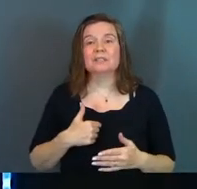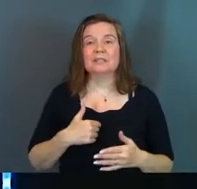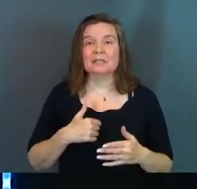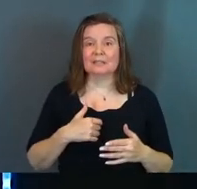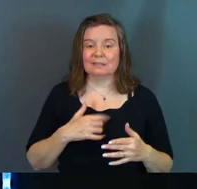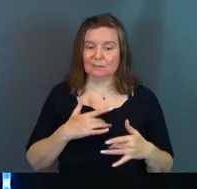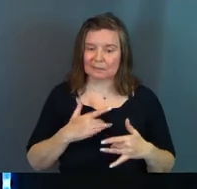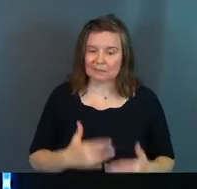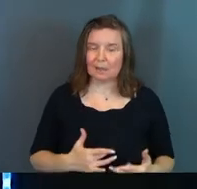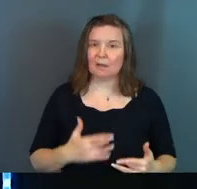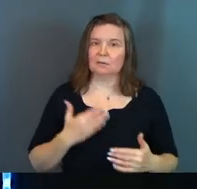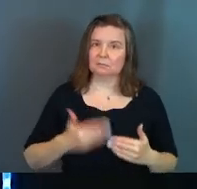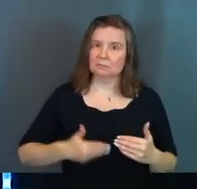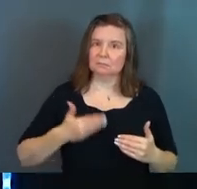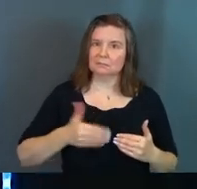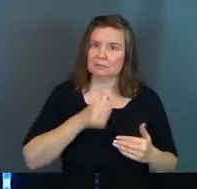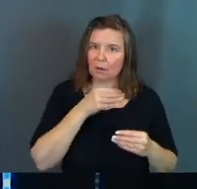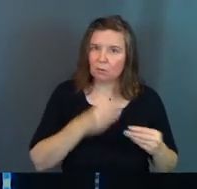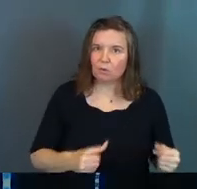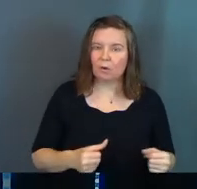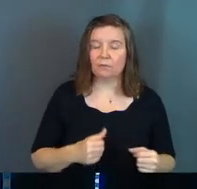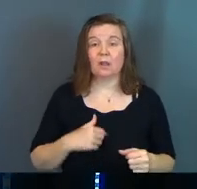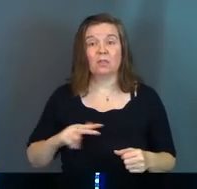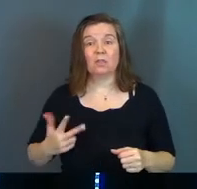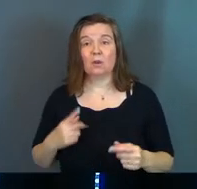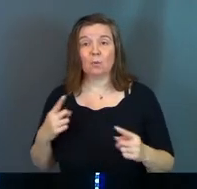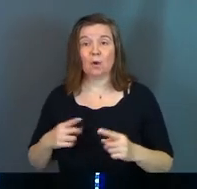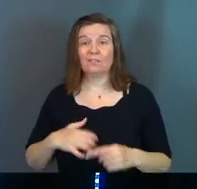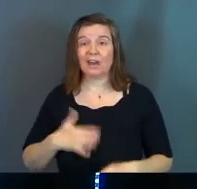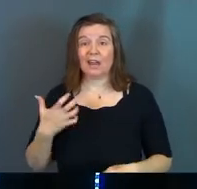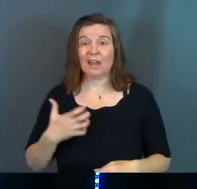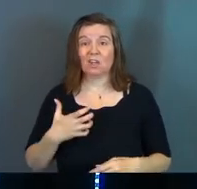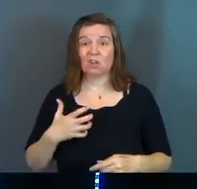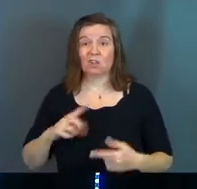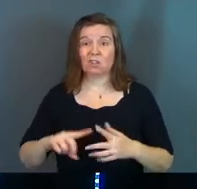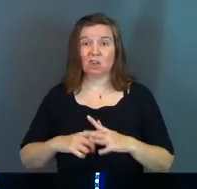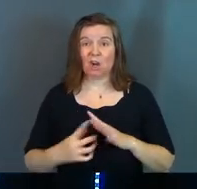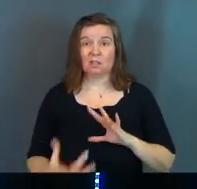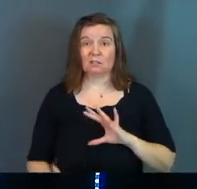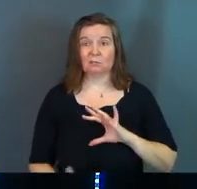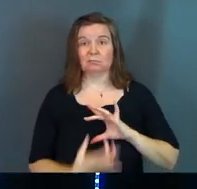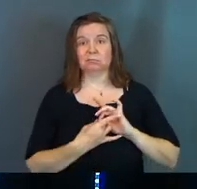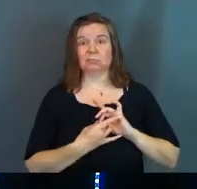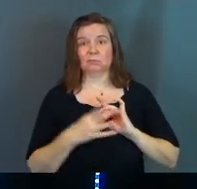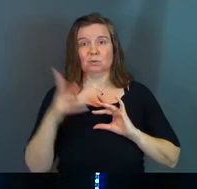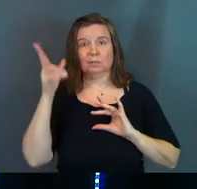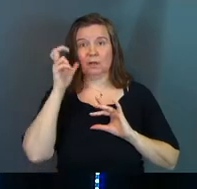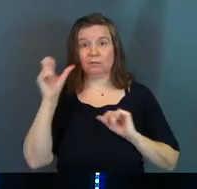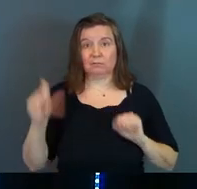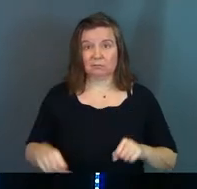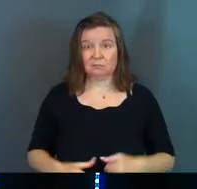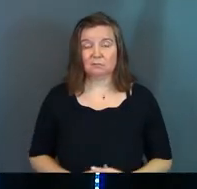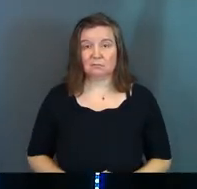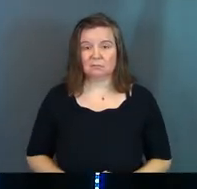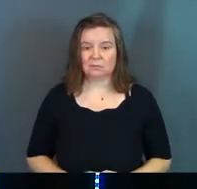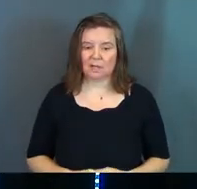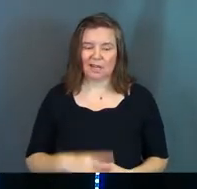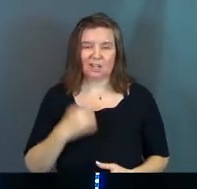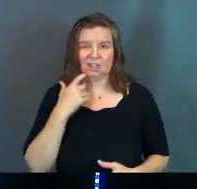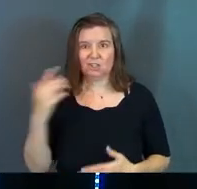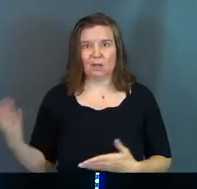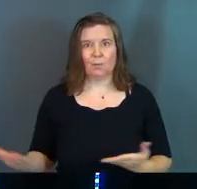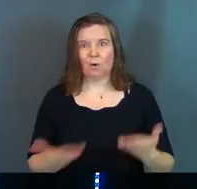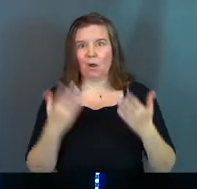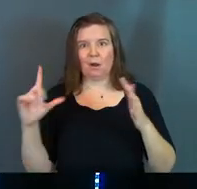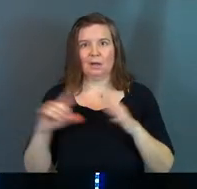pattern to leave things unresolved. And the third point he says is for anger gives a foothold to the devil. And he just